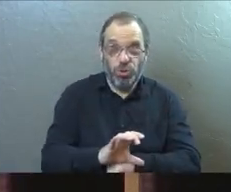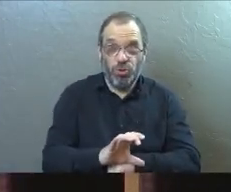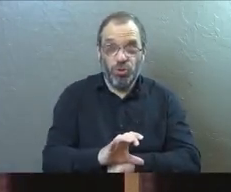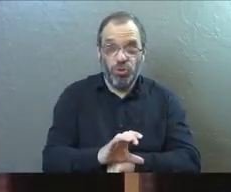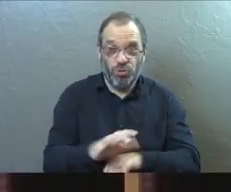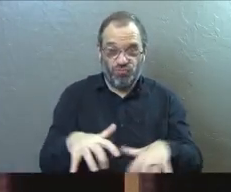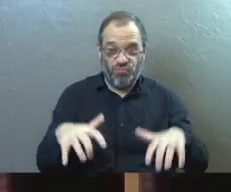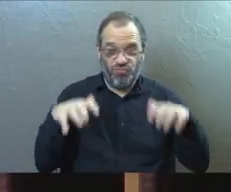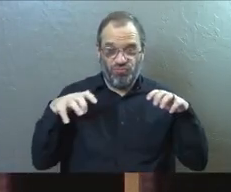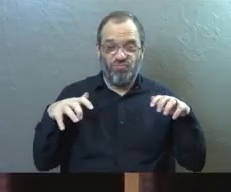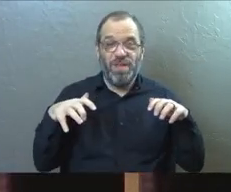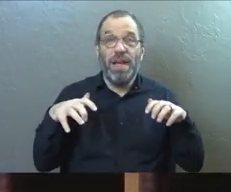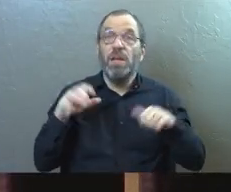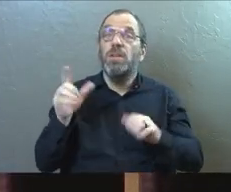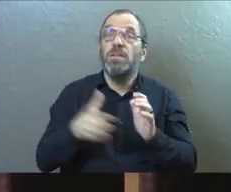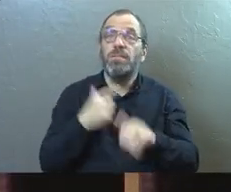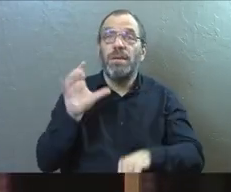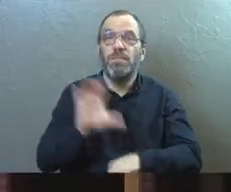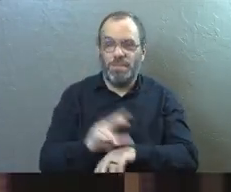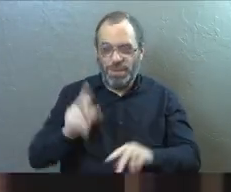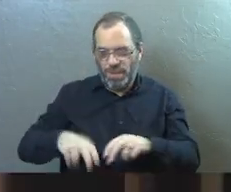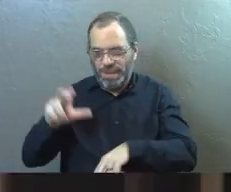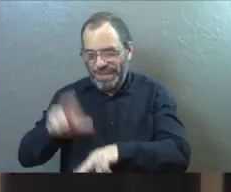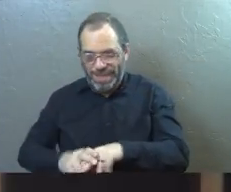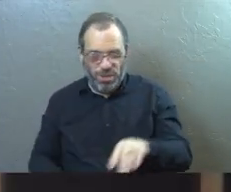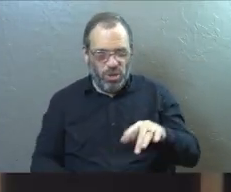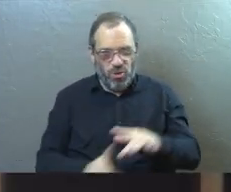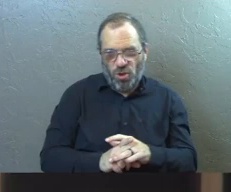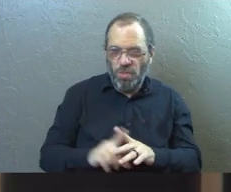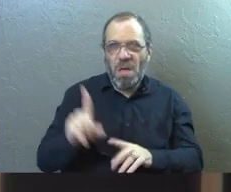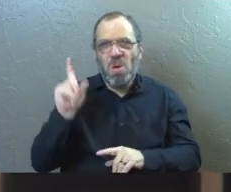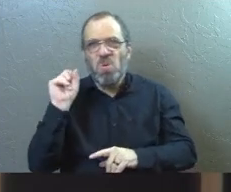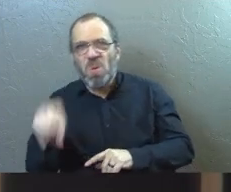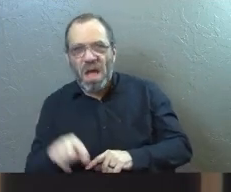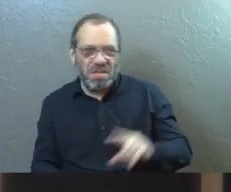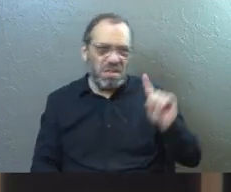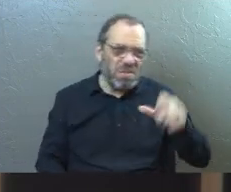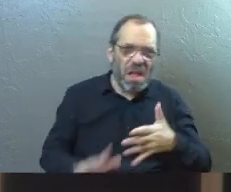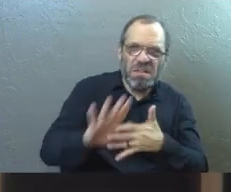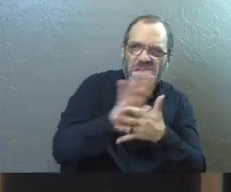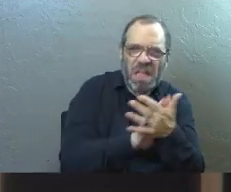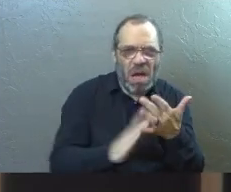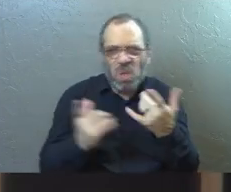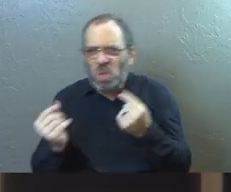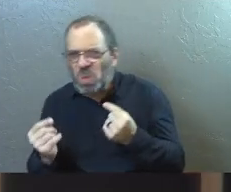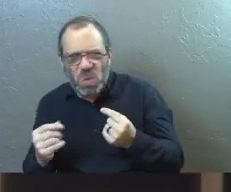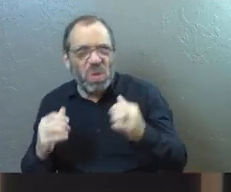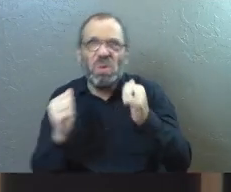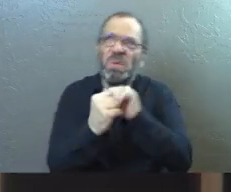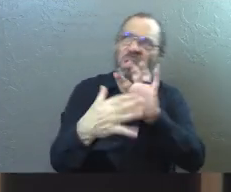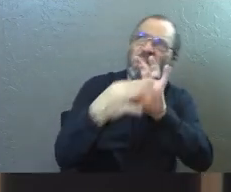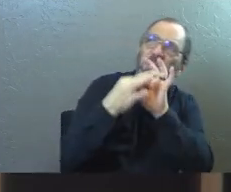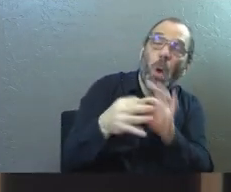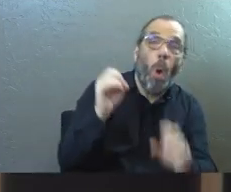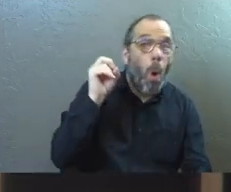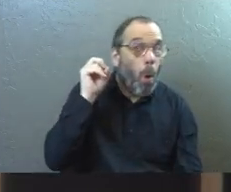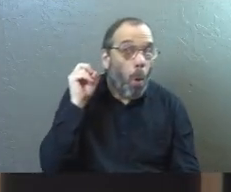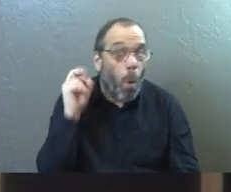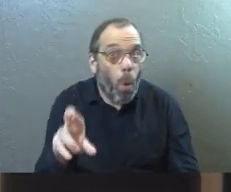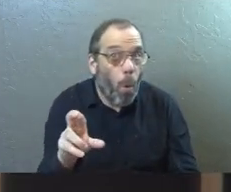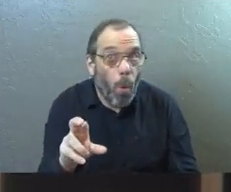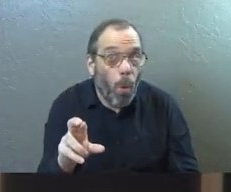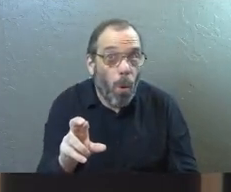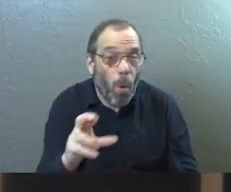sometimes in the church, we've got folks that are coming in and they've got questions and they've got doubts and they're not sure where they stand with Jesus. Or they're